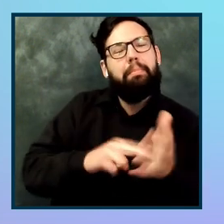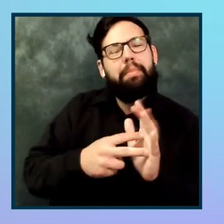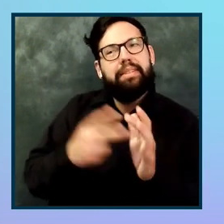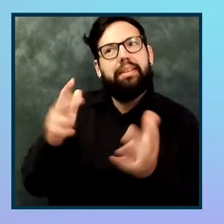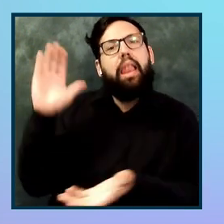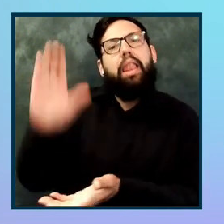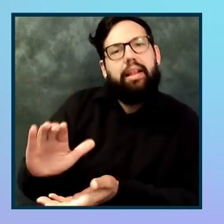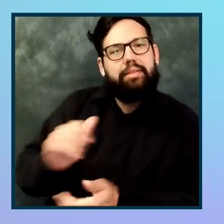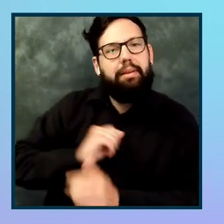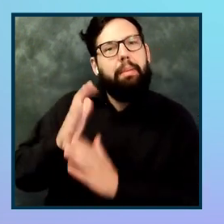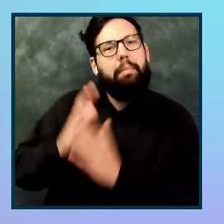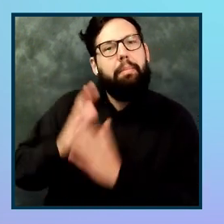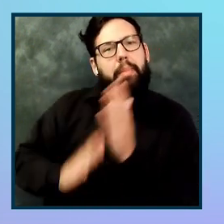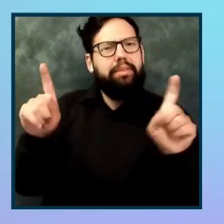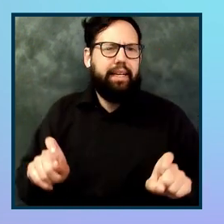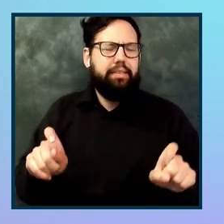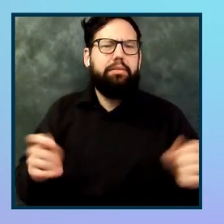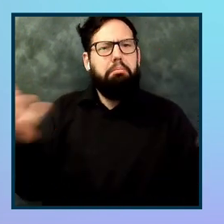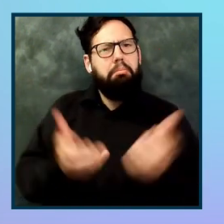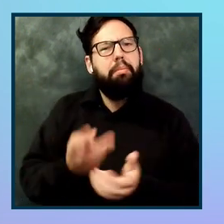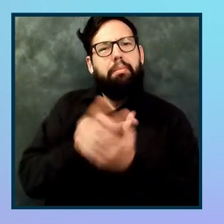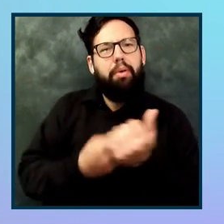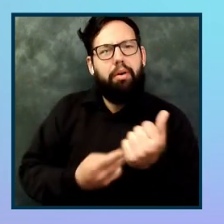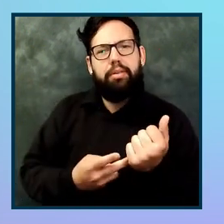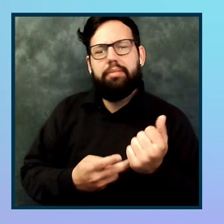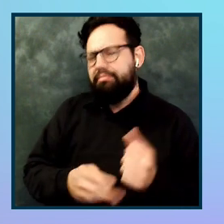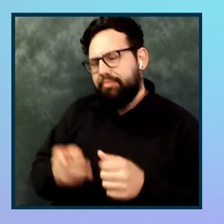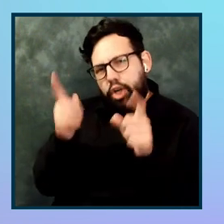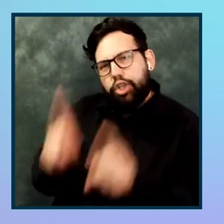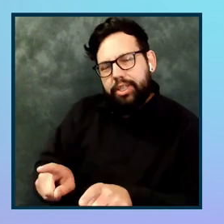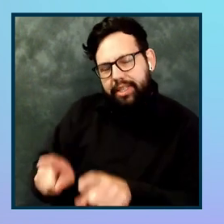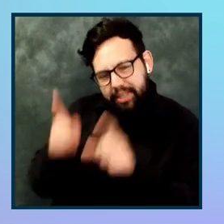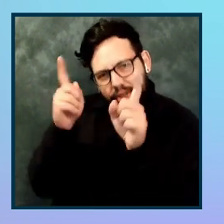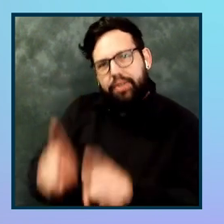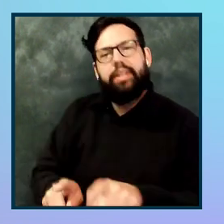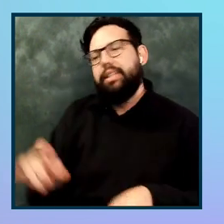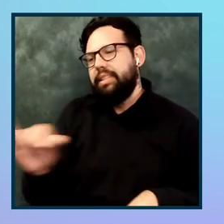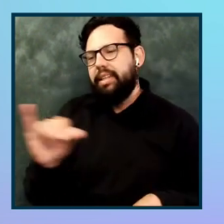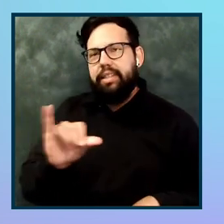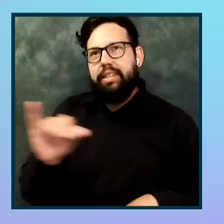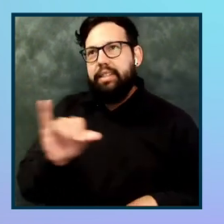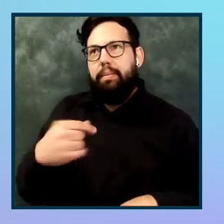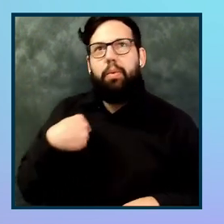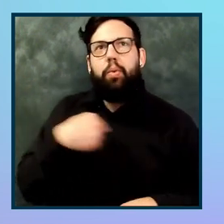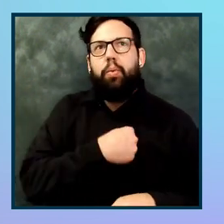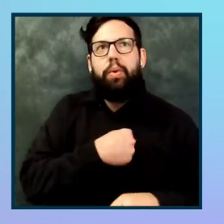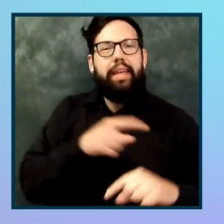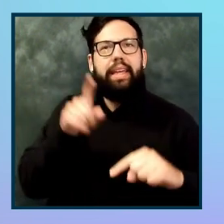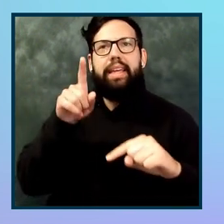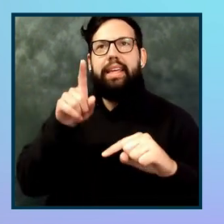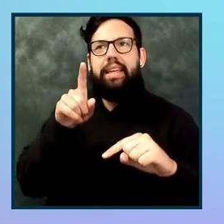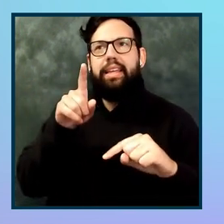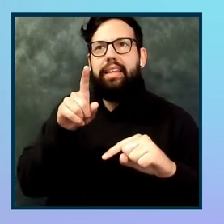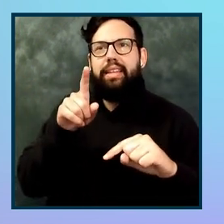again, we cannot, the same as we cannot rely on colors only to display